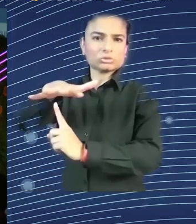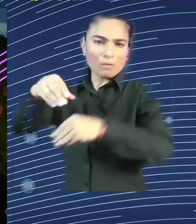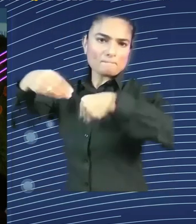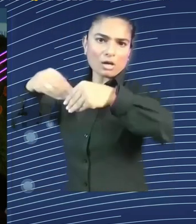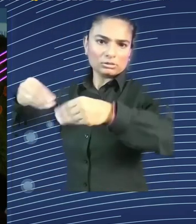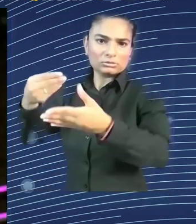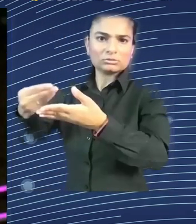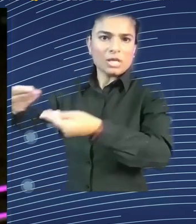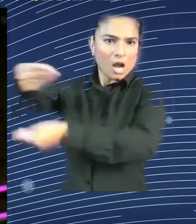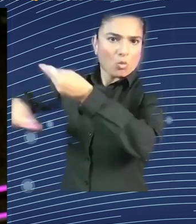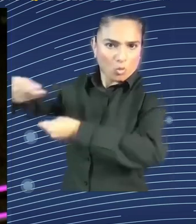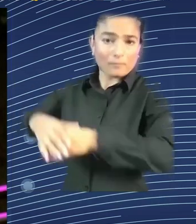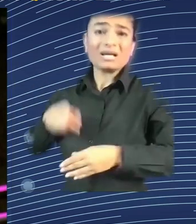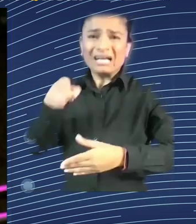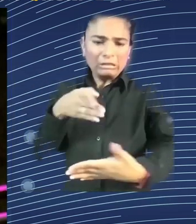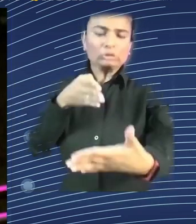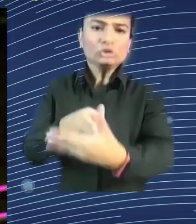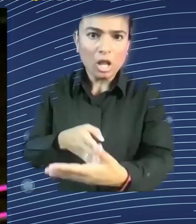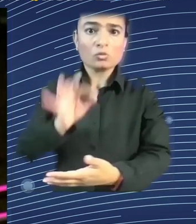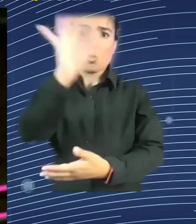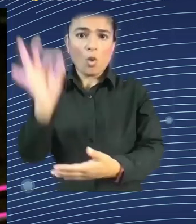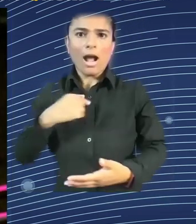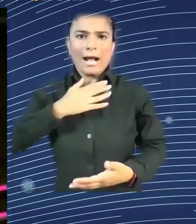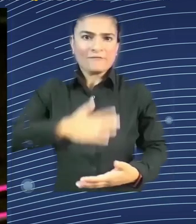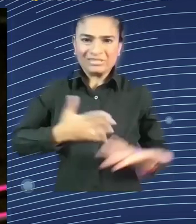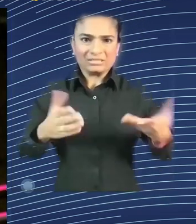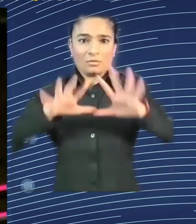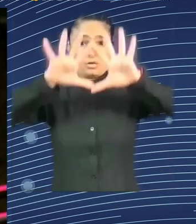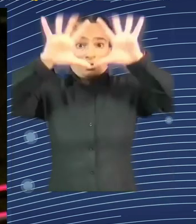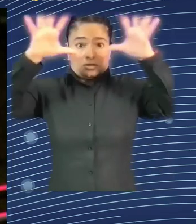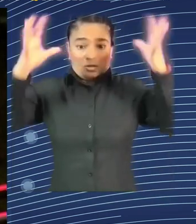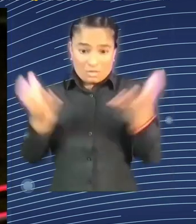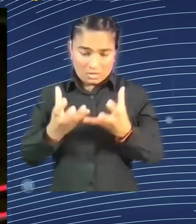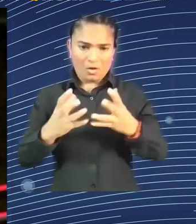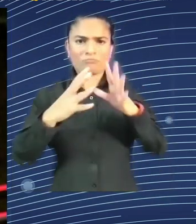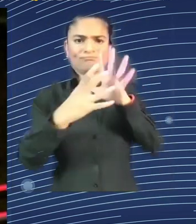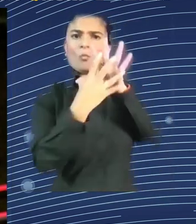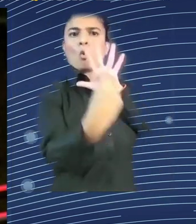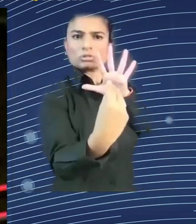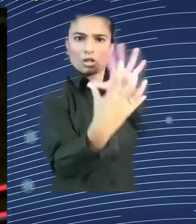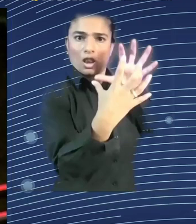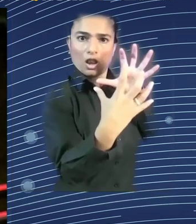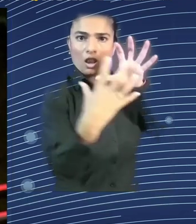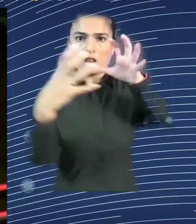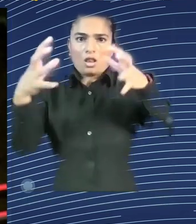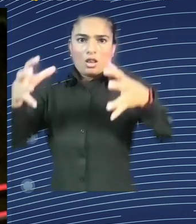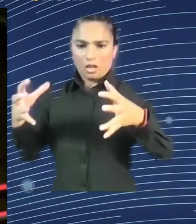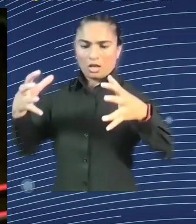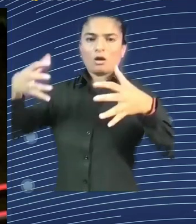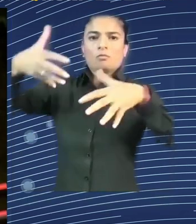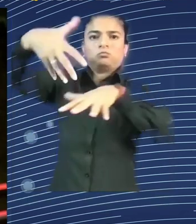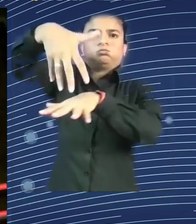the gains made out of AI are fair, are